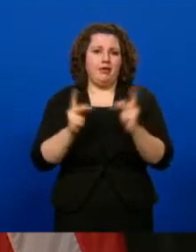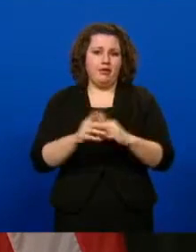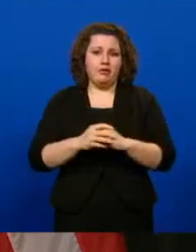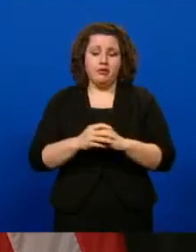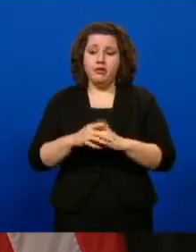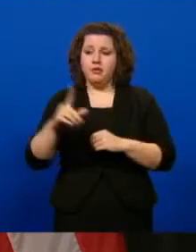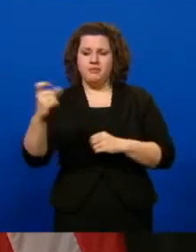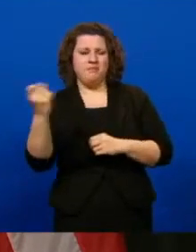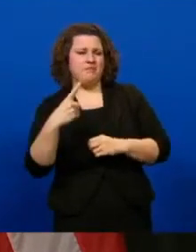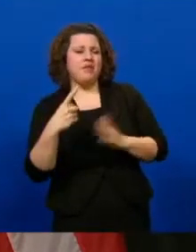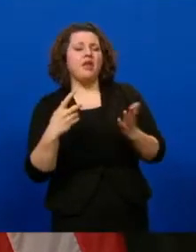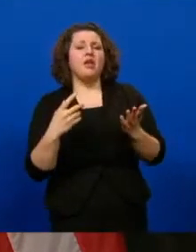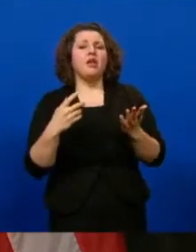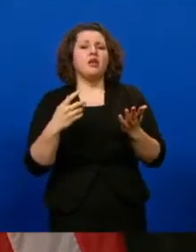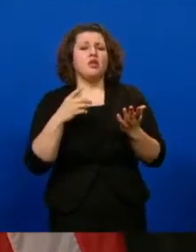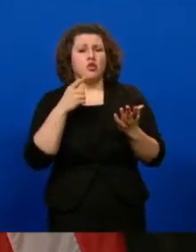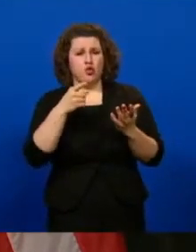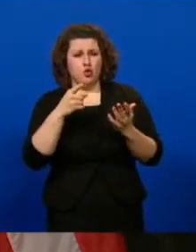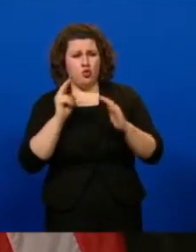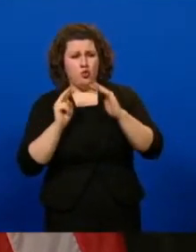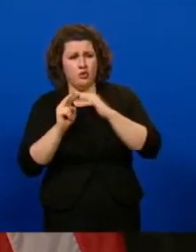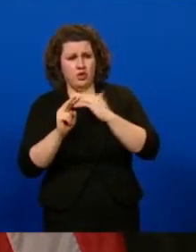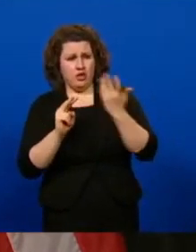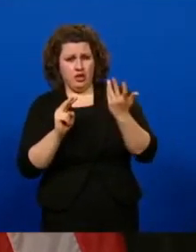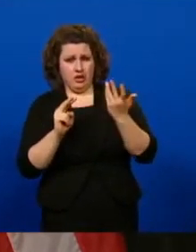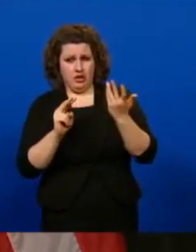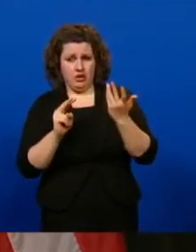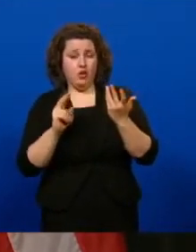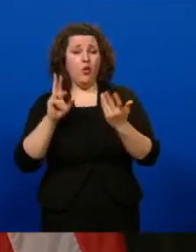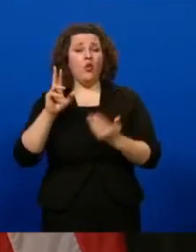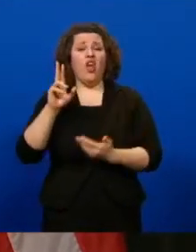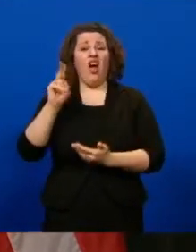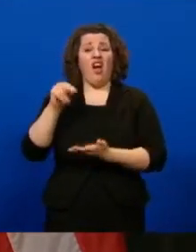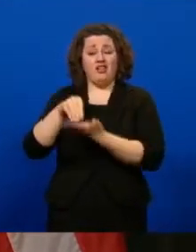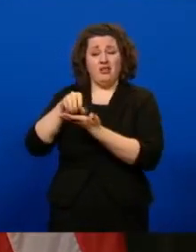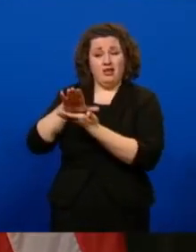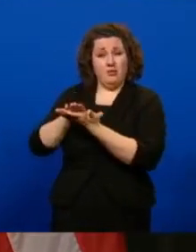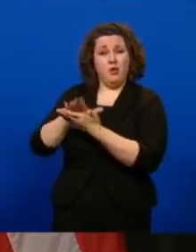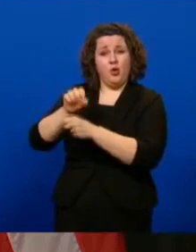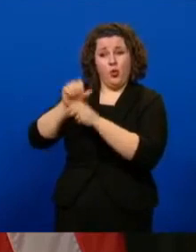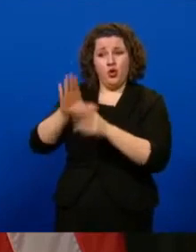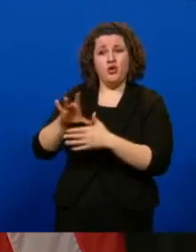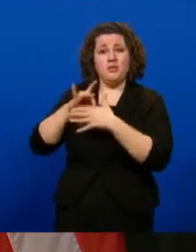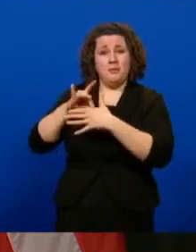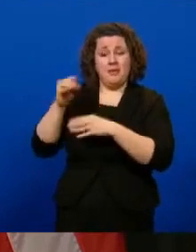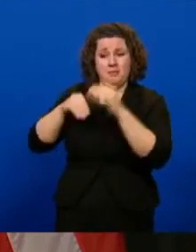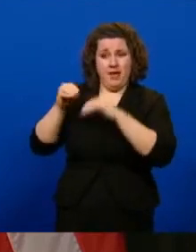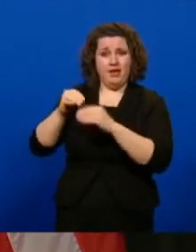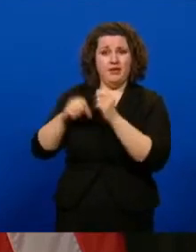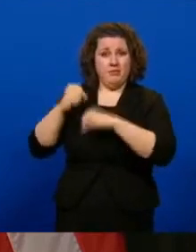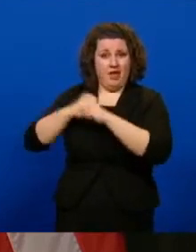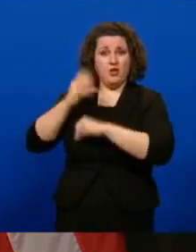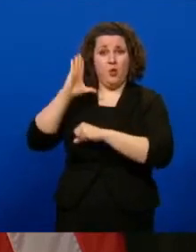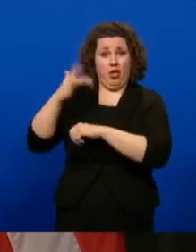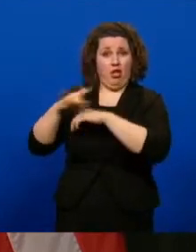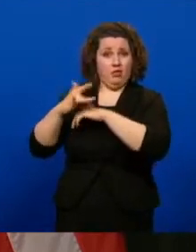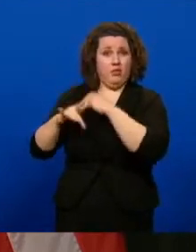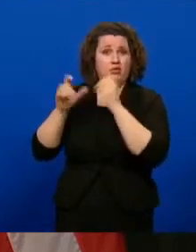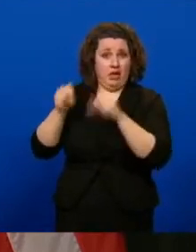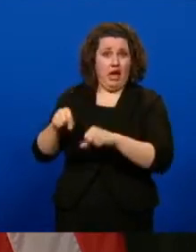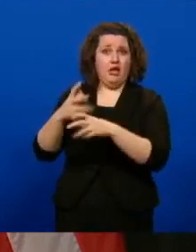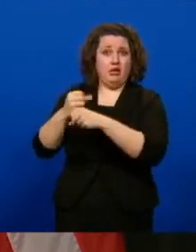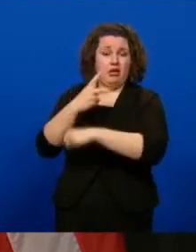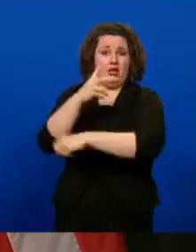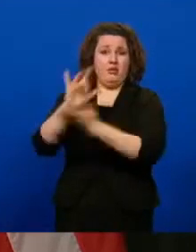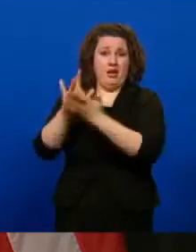ask one quick follow-up? Do you anticipate that undocumented workers in meatpacking plants would be eligible for vaccines as it gets to them? Work with our private